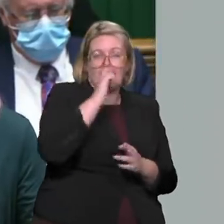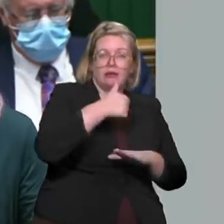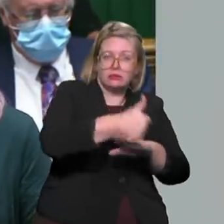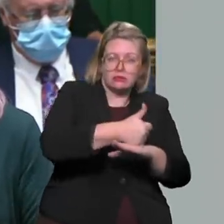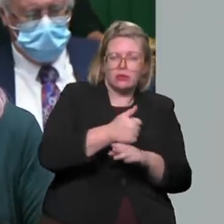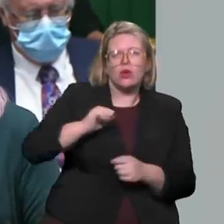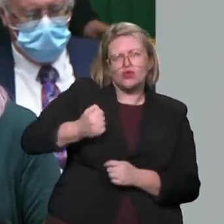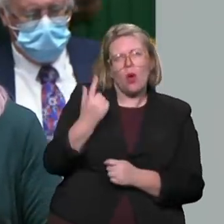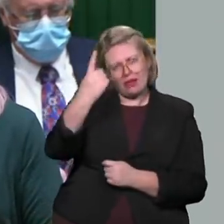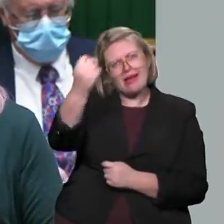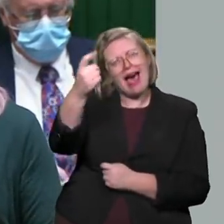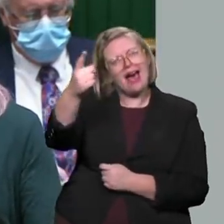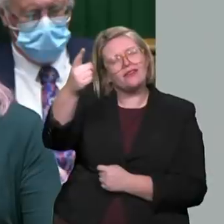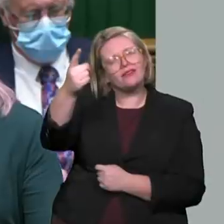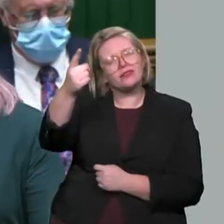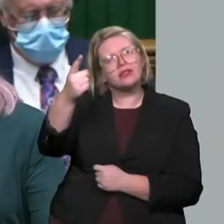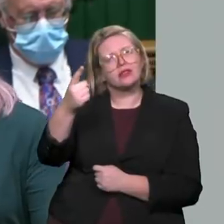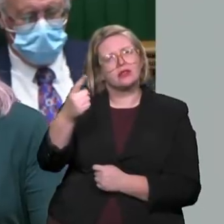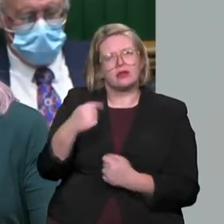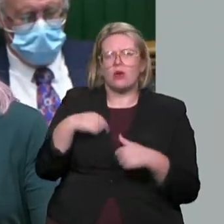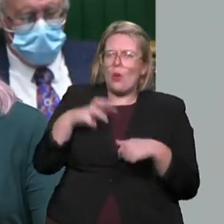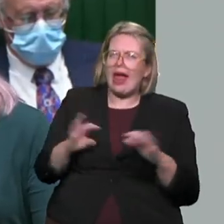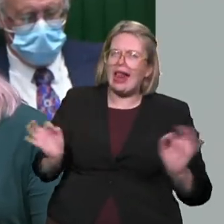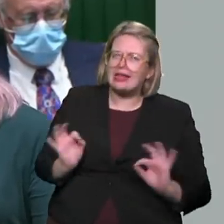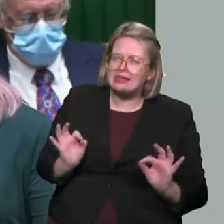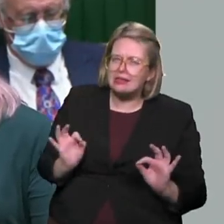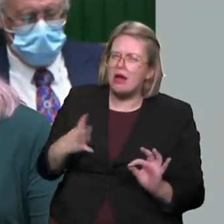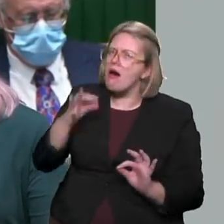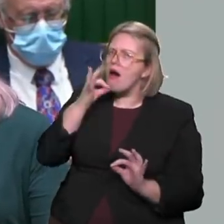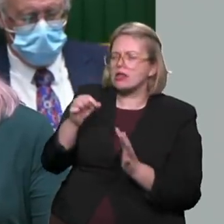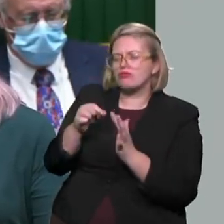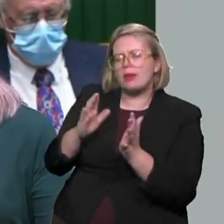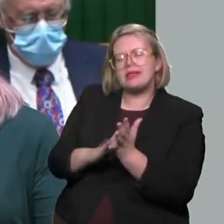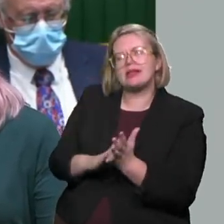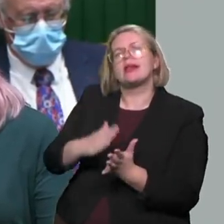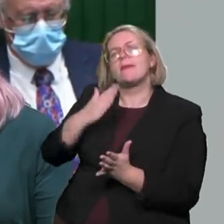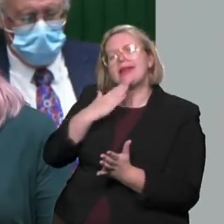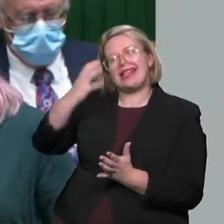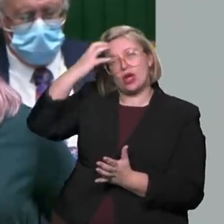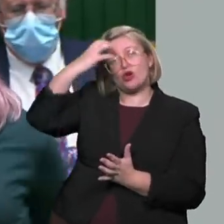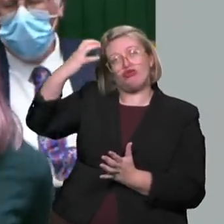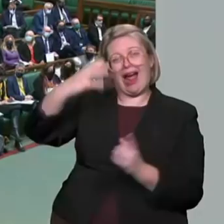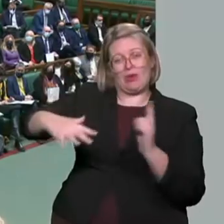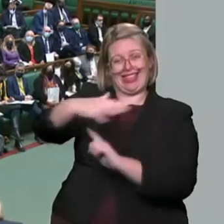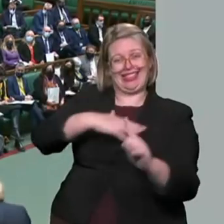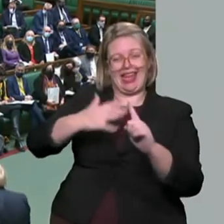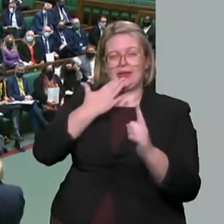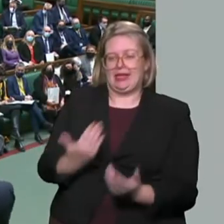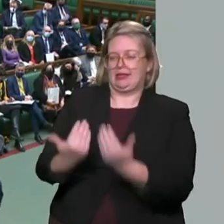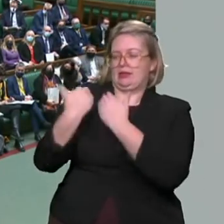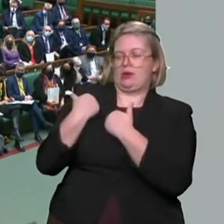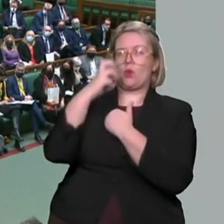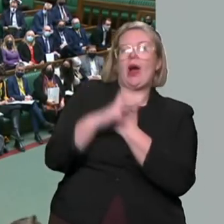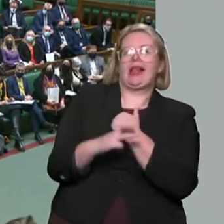has these powers. Will he support my bill to devolve the management of the Crown Estate to Wales? The Prime